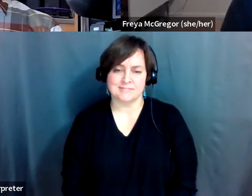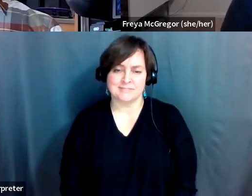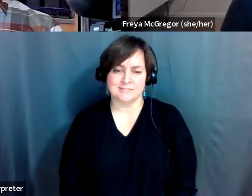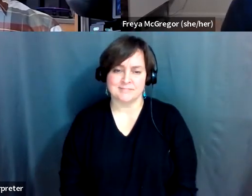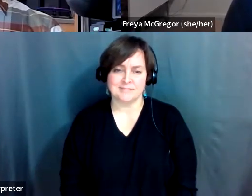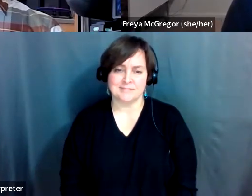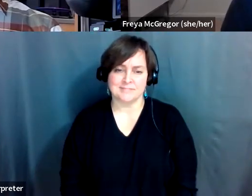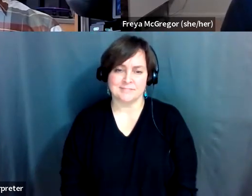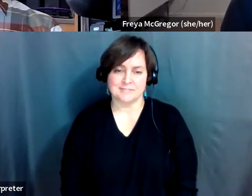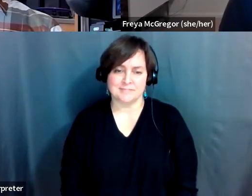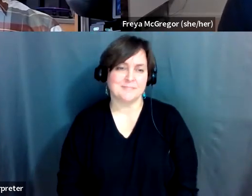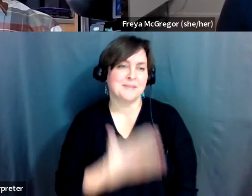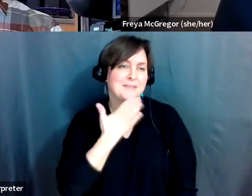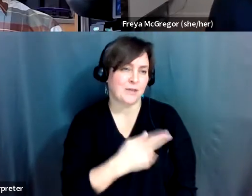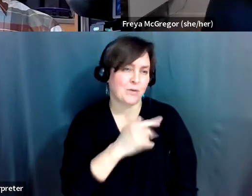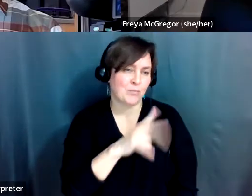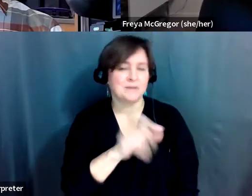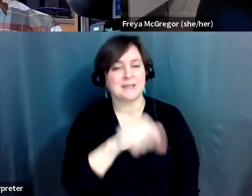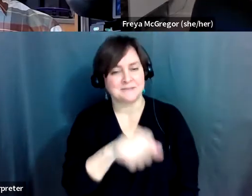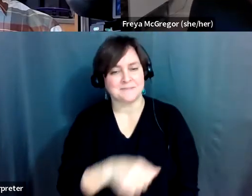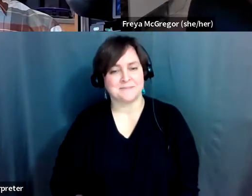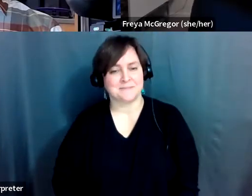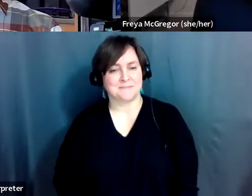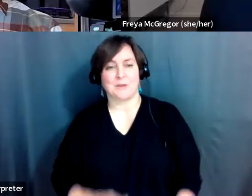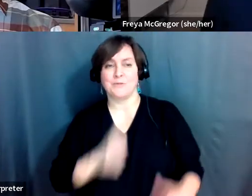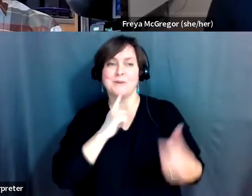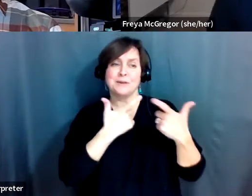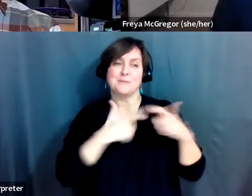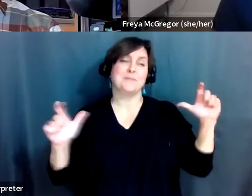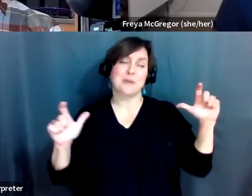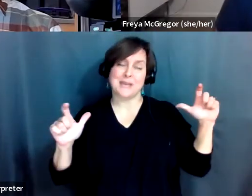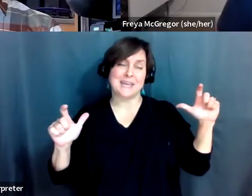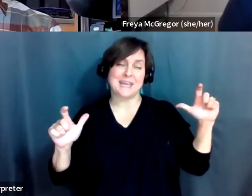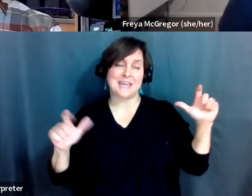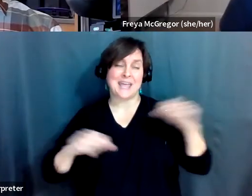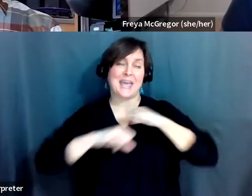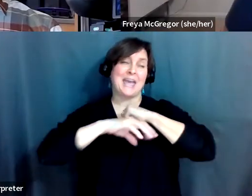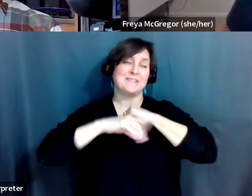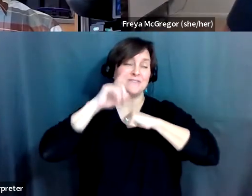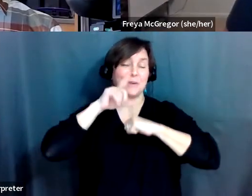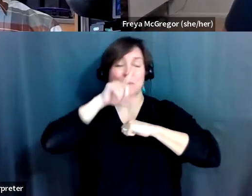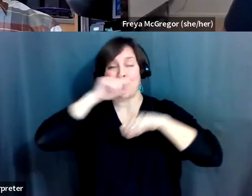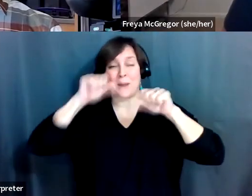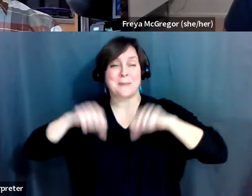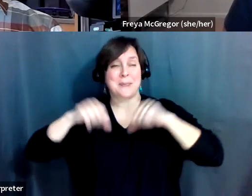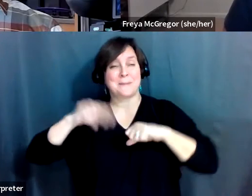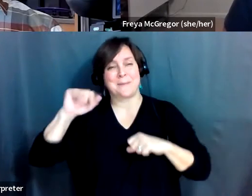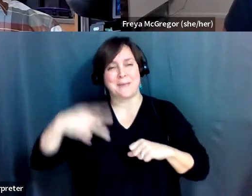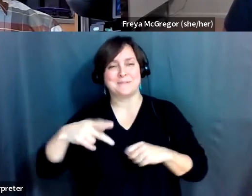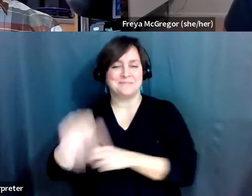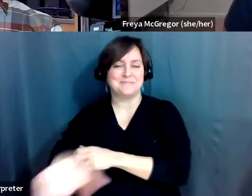Um, thank you, Paul. Yes. Huge plug for the bird ability map, which we hope is, is helping, um,